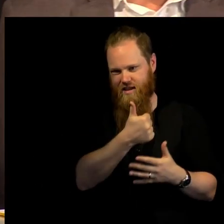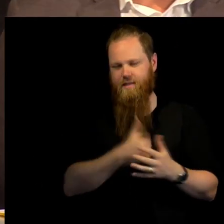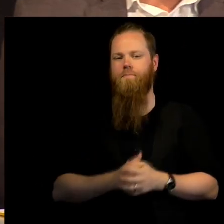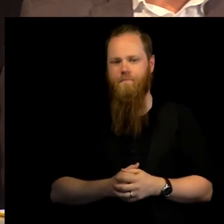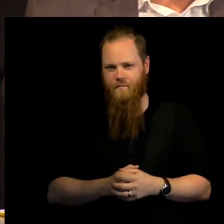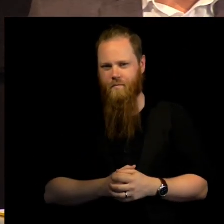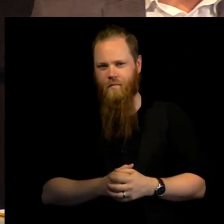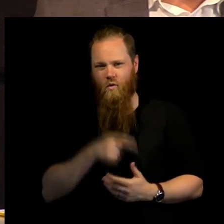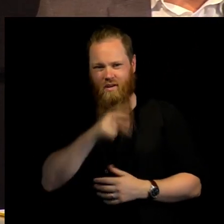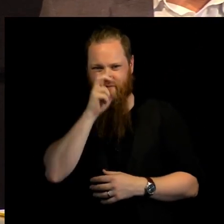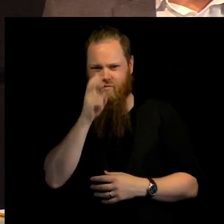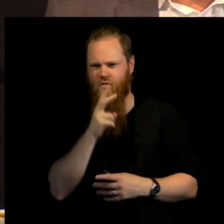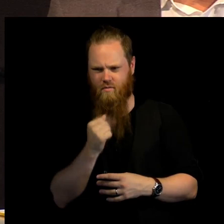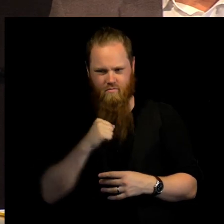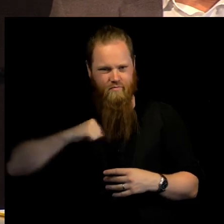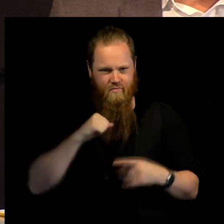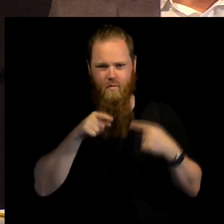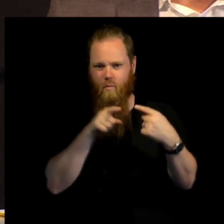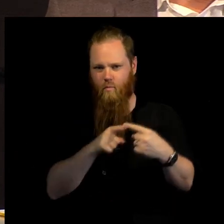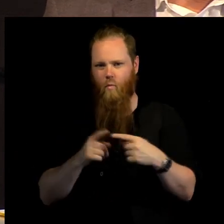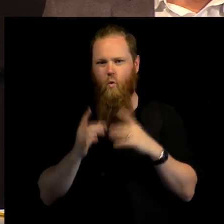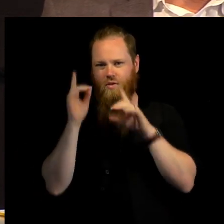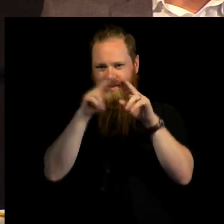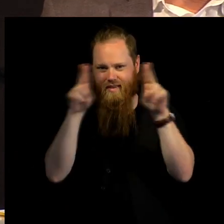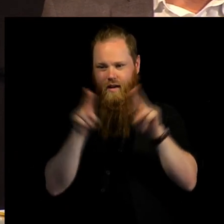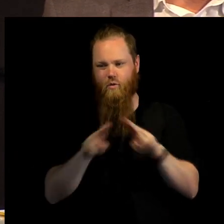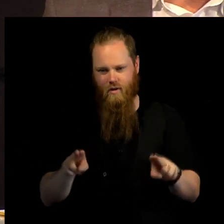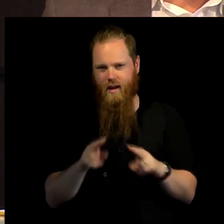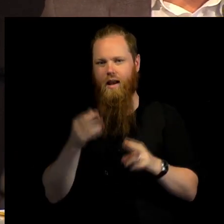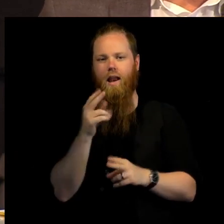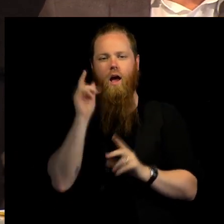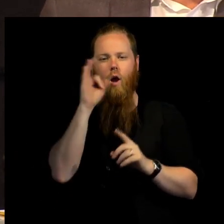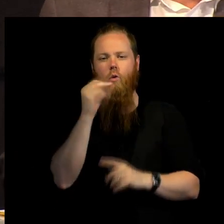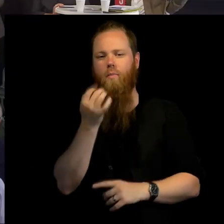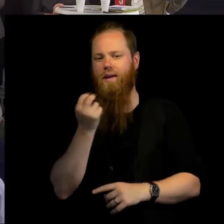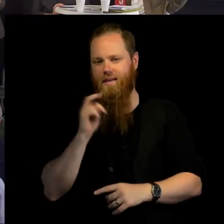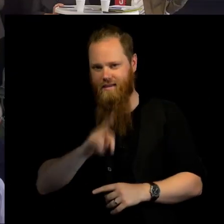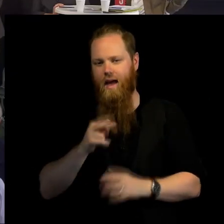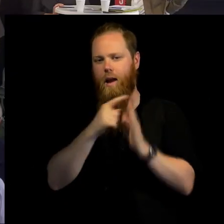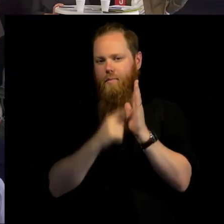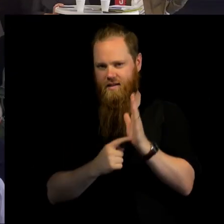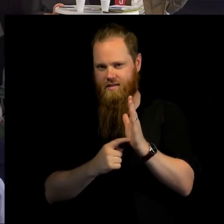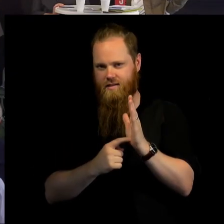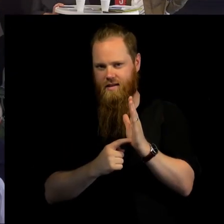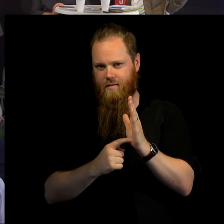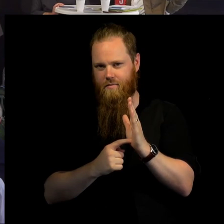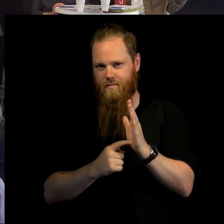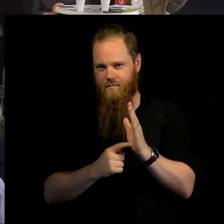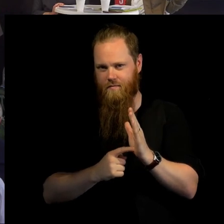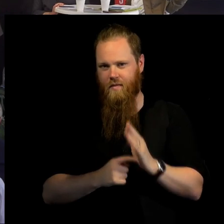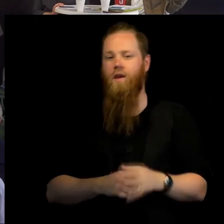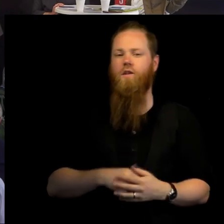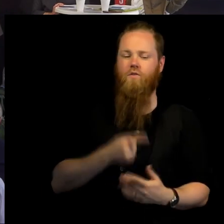international humanitarian principles. So I think with Security Council Resolution 2417,